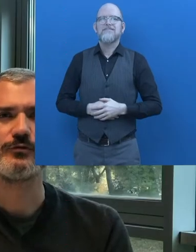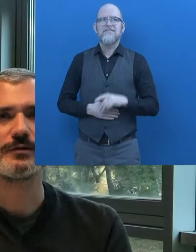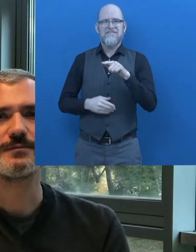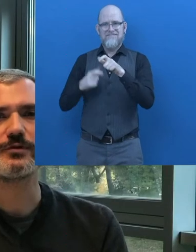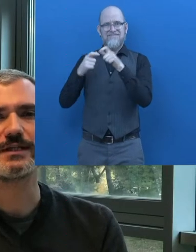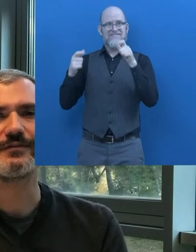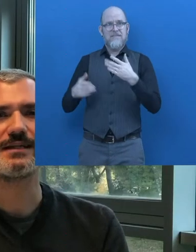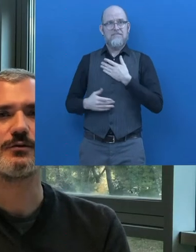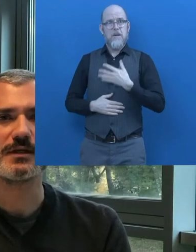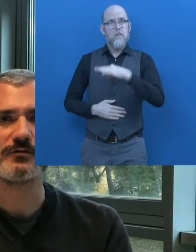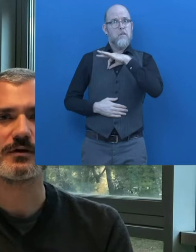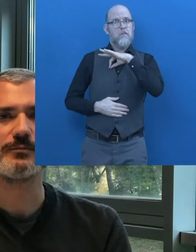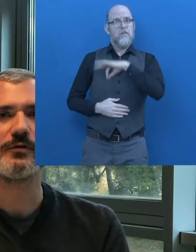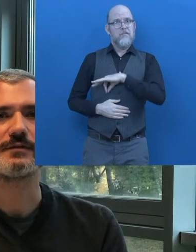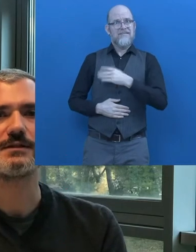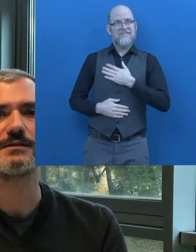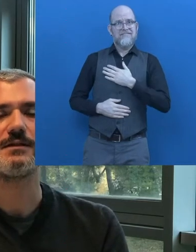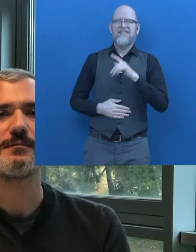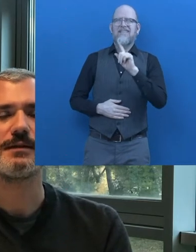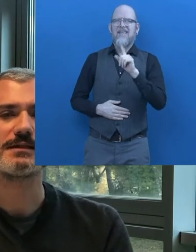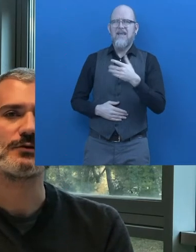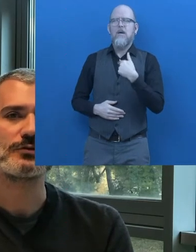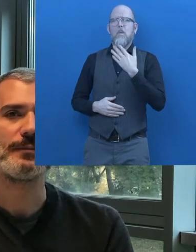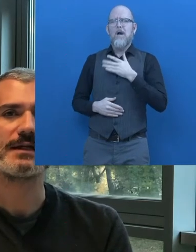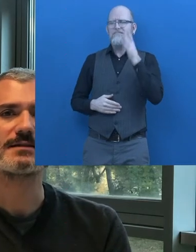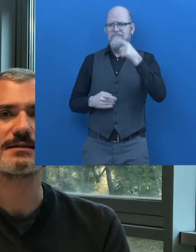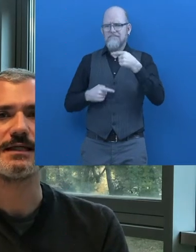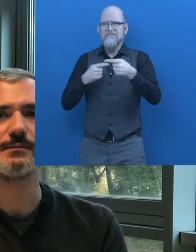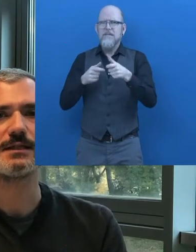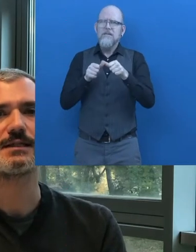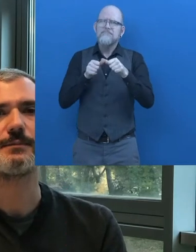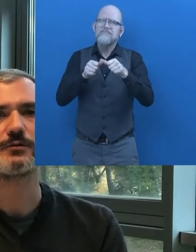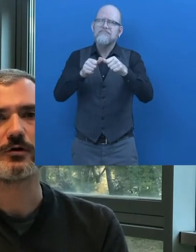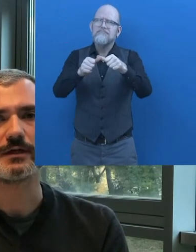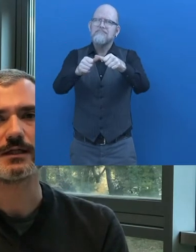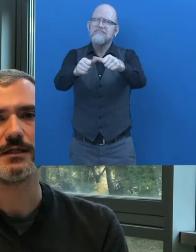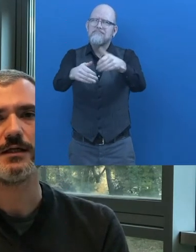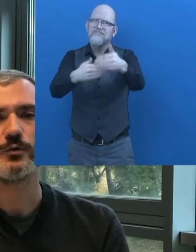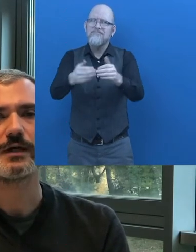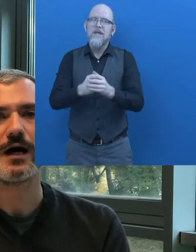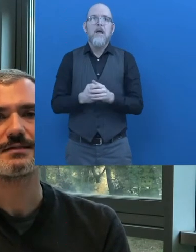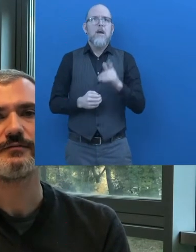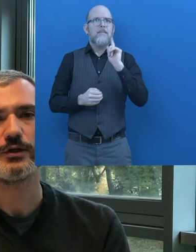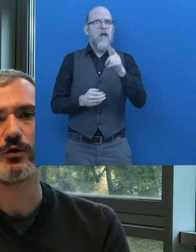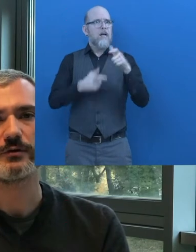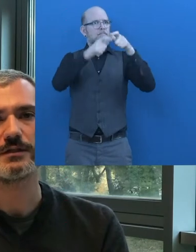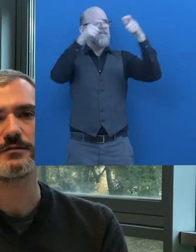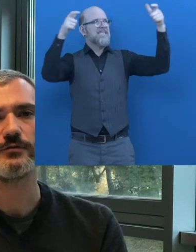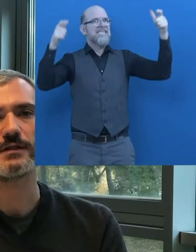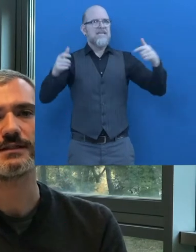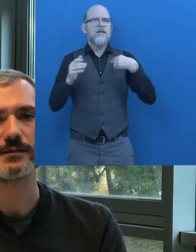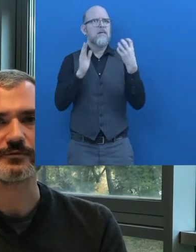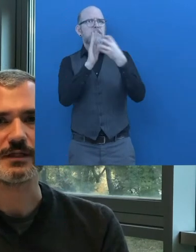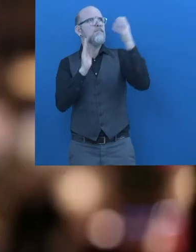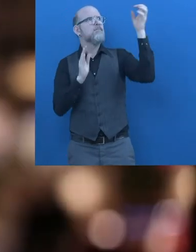For this project, are not looking for a profit, but in order to make it sustainable and keep it growing, we asked the venue owners